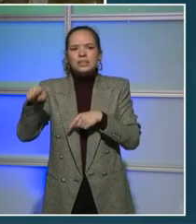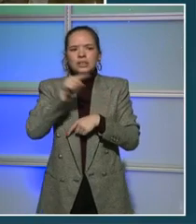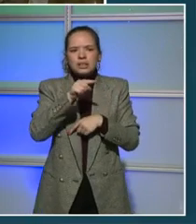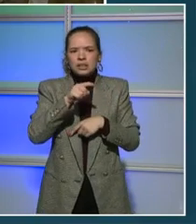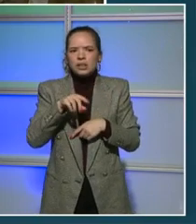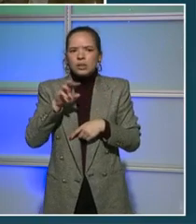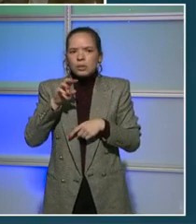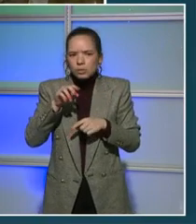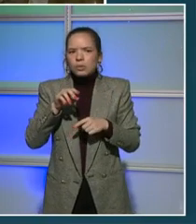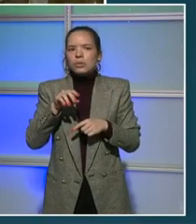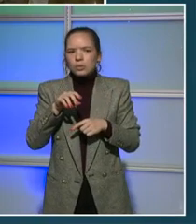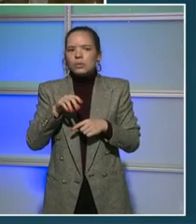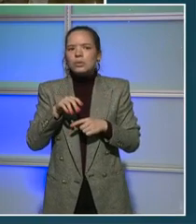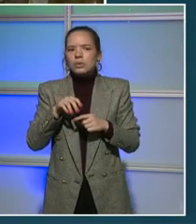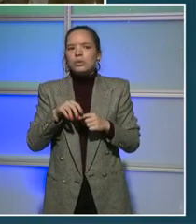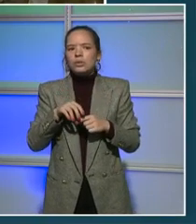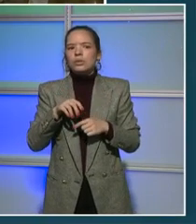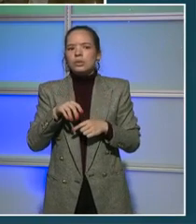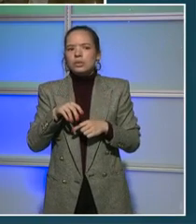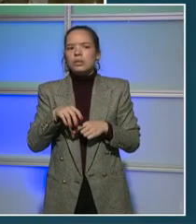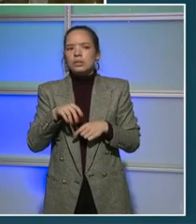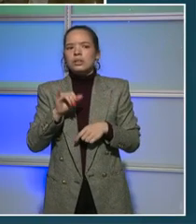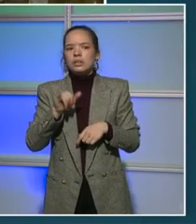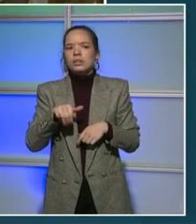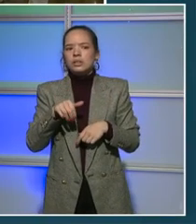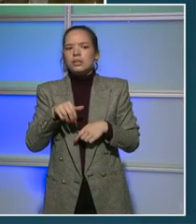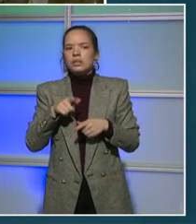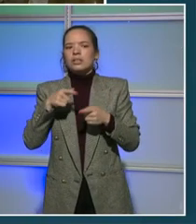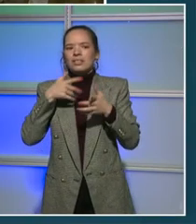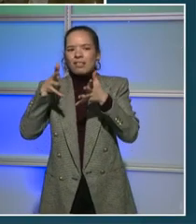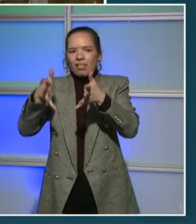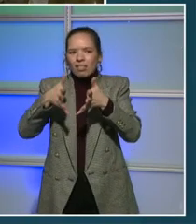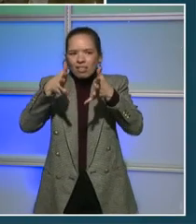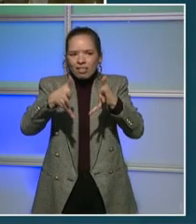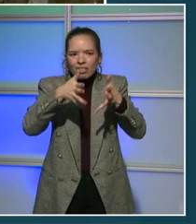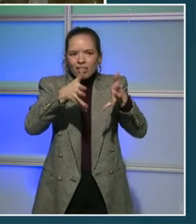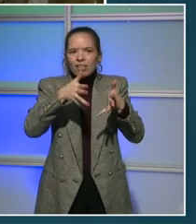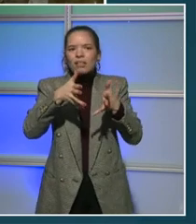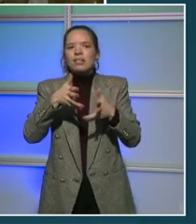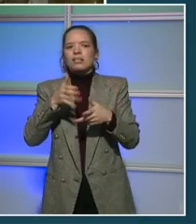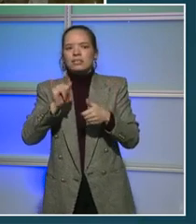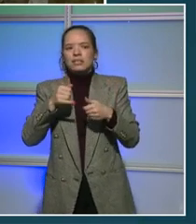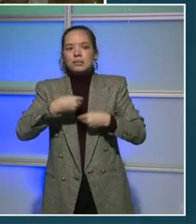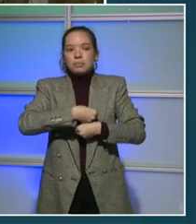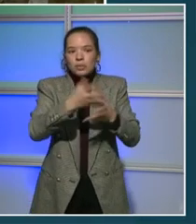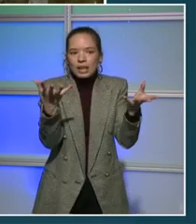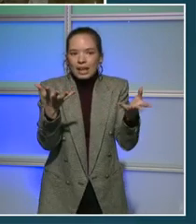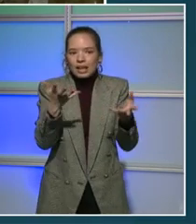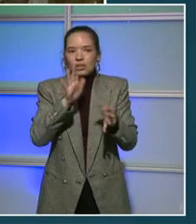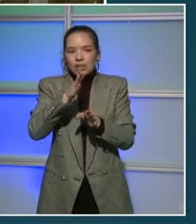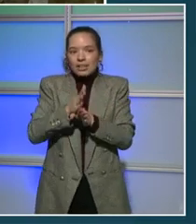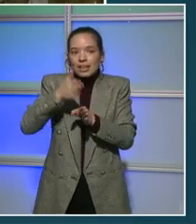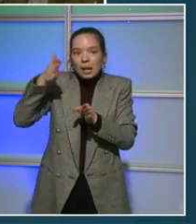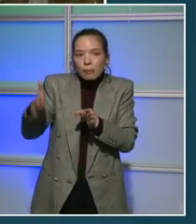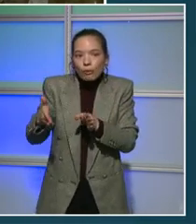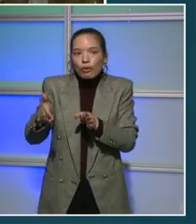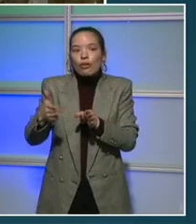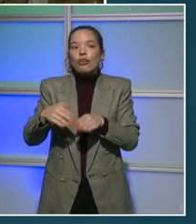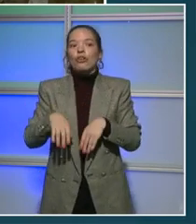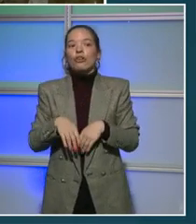equipment have passed through on the way to you, your neighbors, healthcare centers, first responders, schools, and more